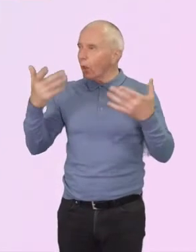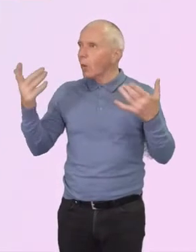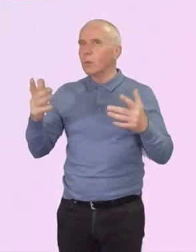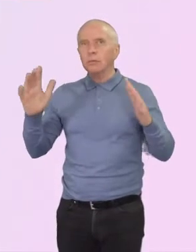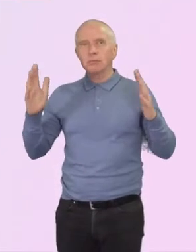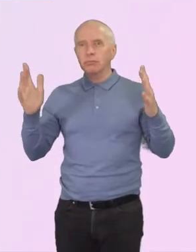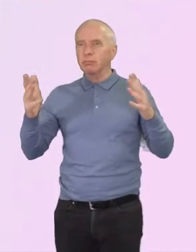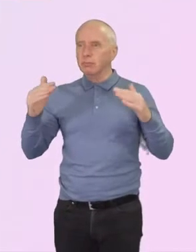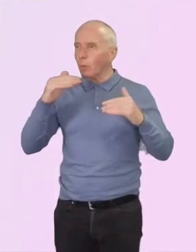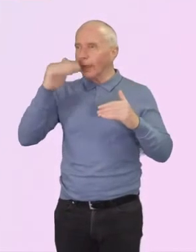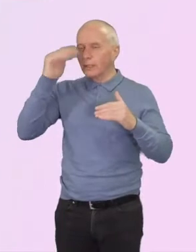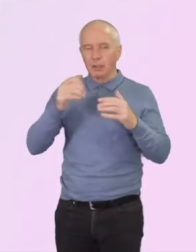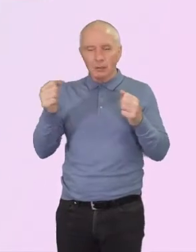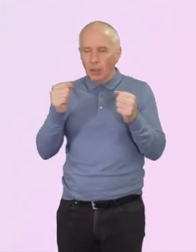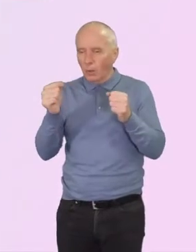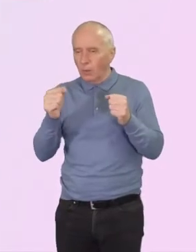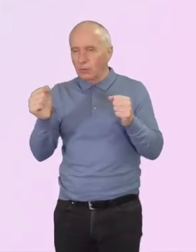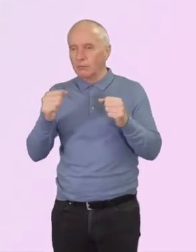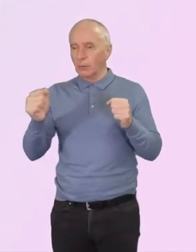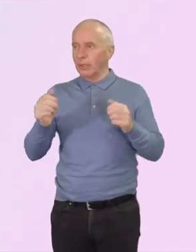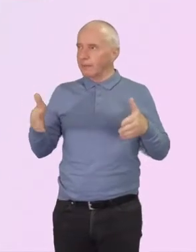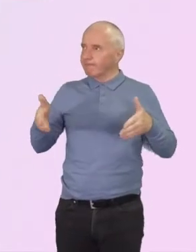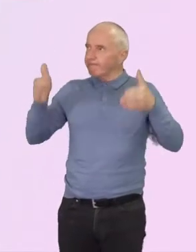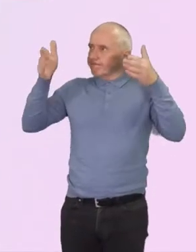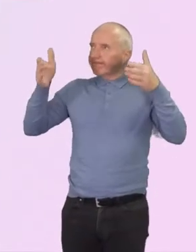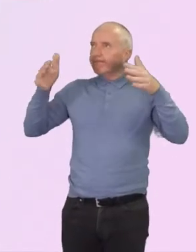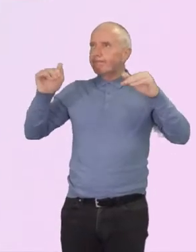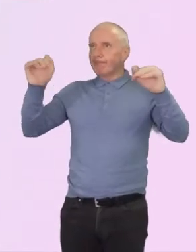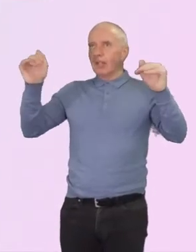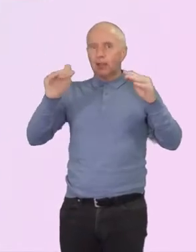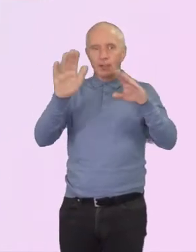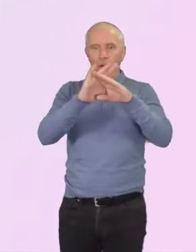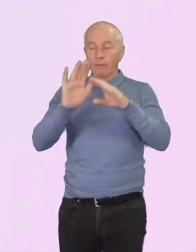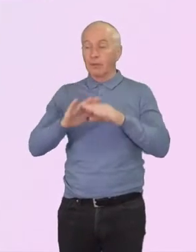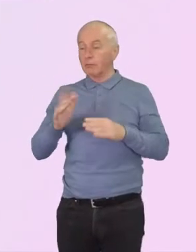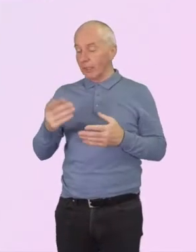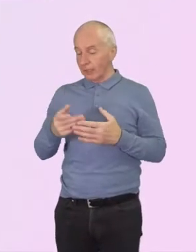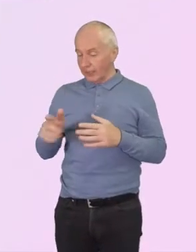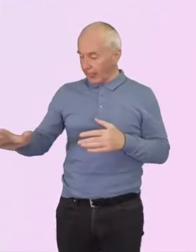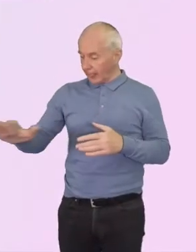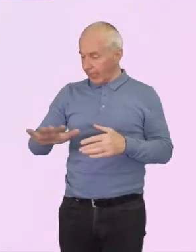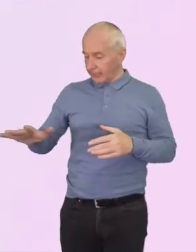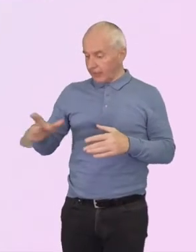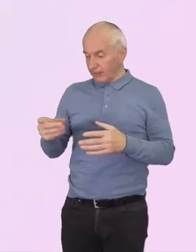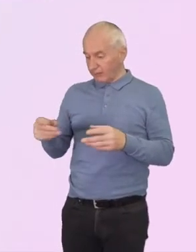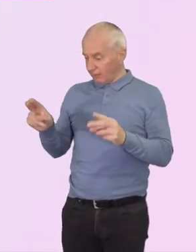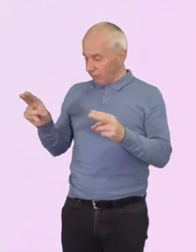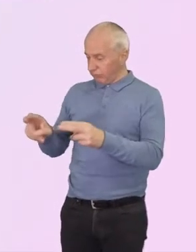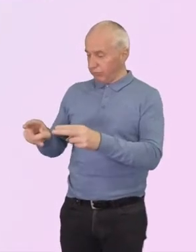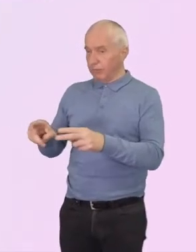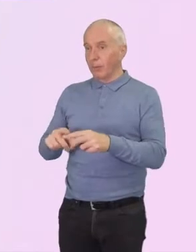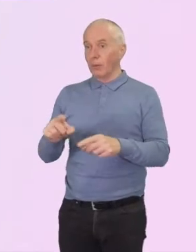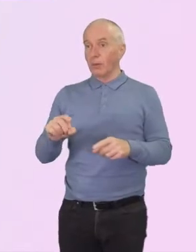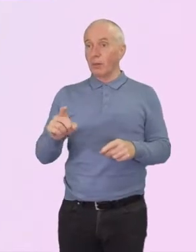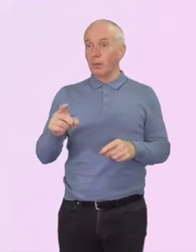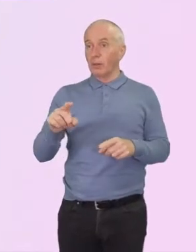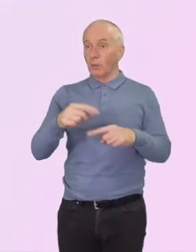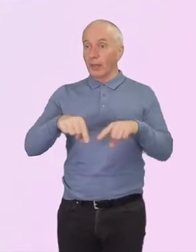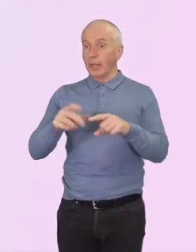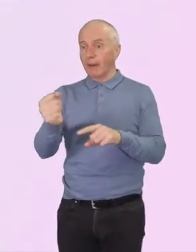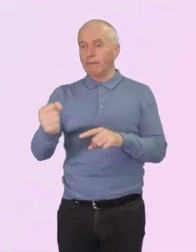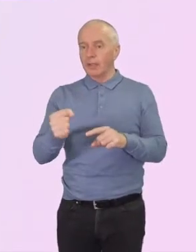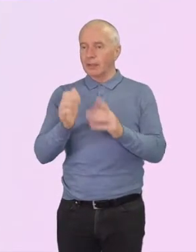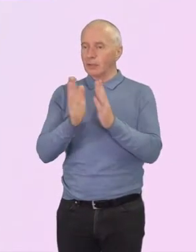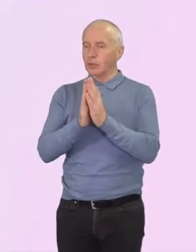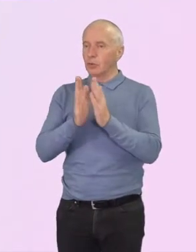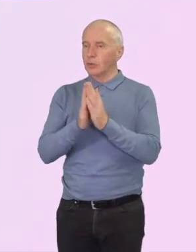but we've made the most of what we have. We make an inset hotel with the Sunday school, you can see that top right. We've